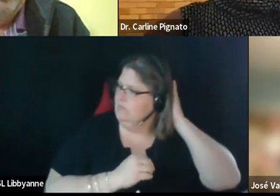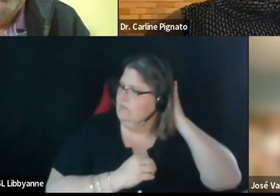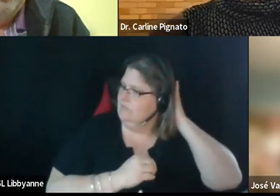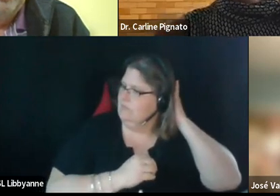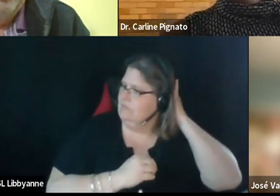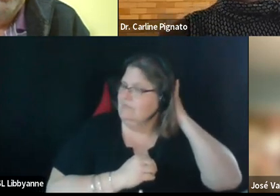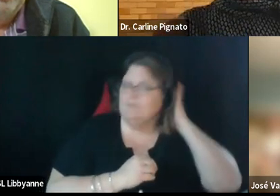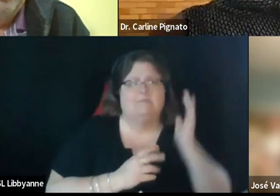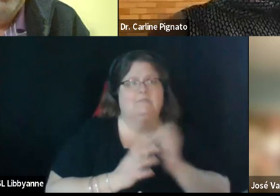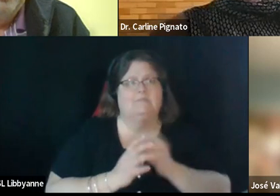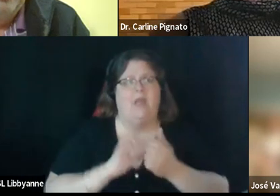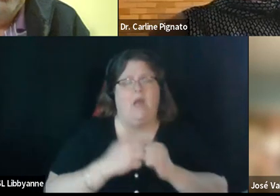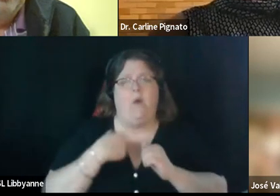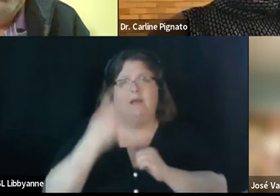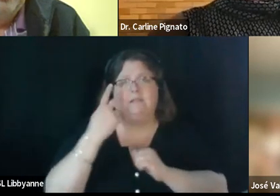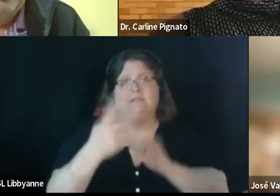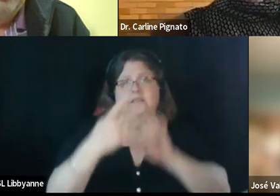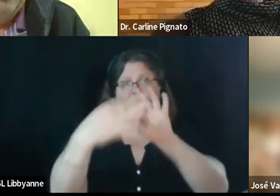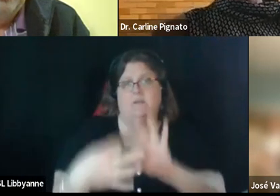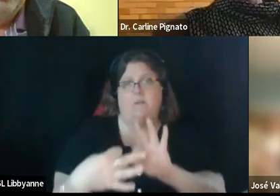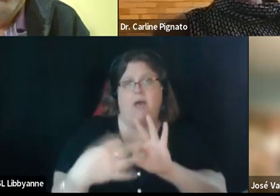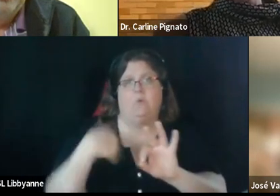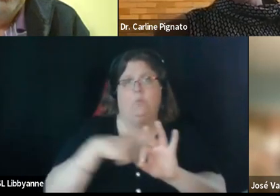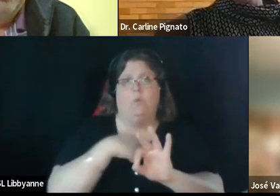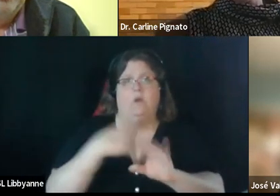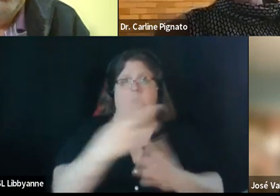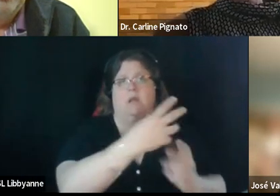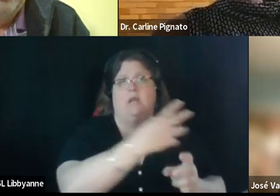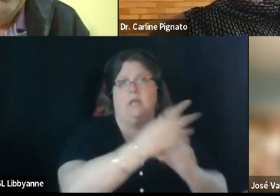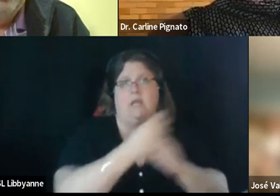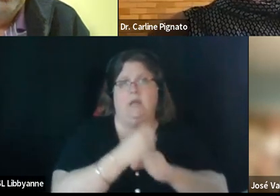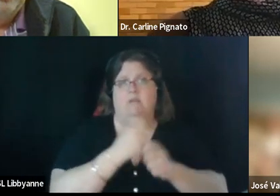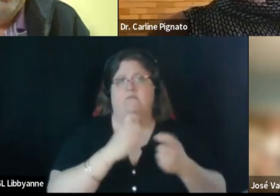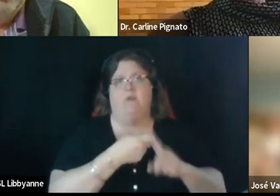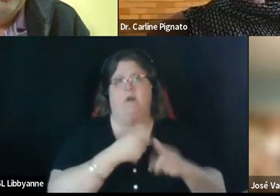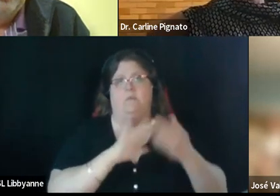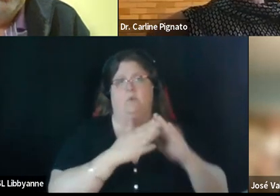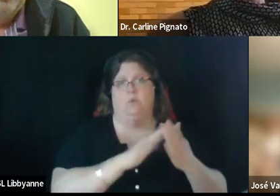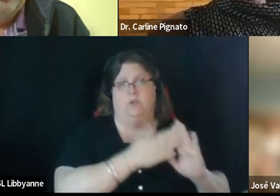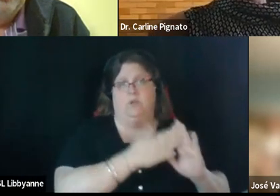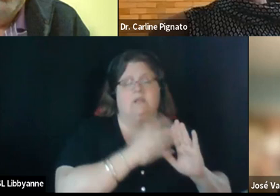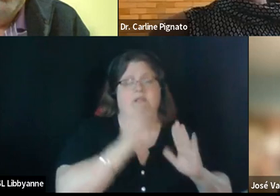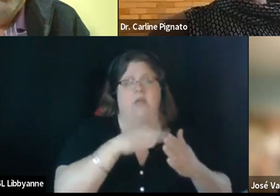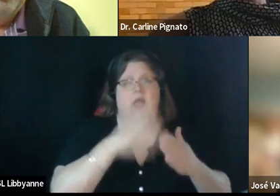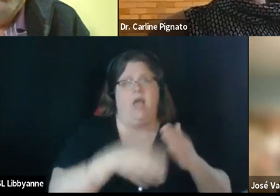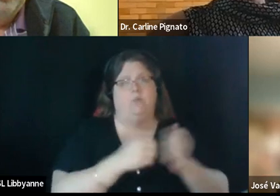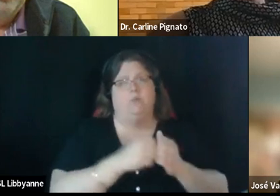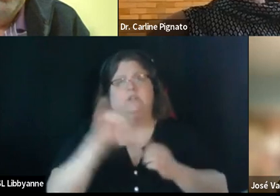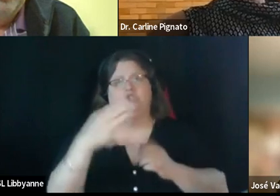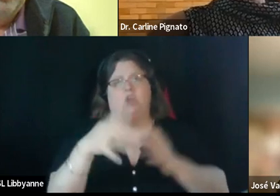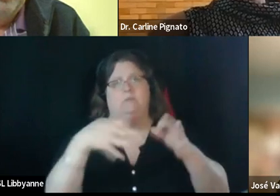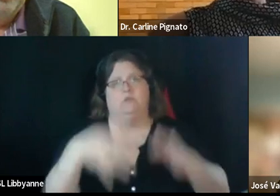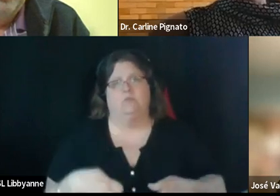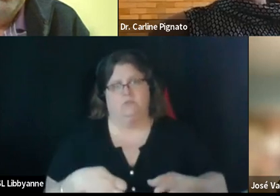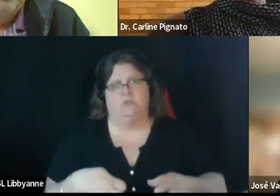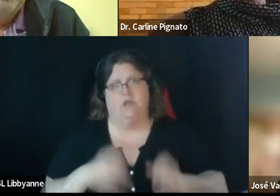um the feedback that we're receiving from community is that it doesn't end with the creation of the job description it continues to inform